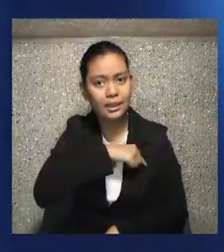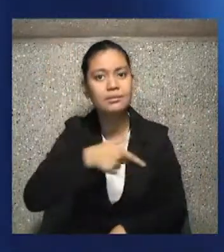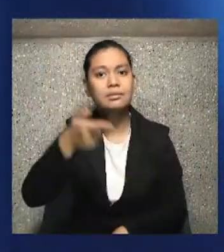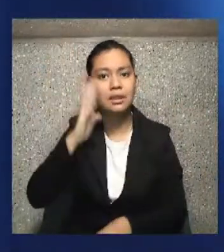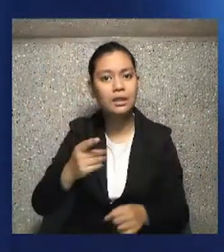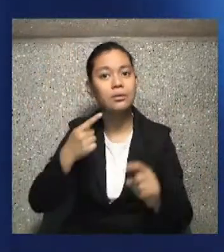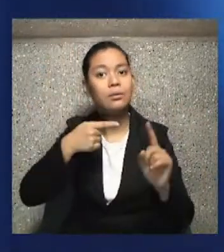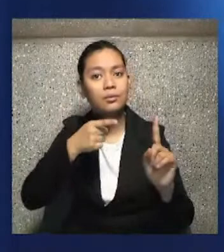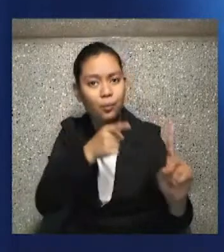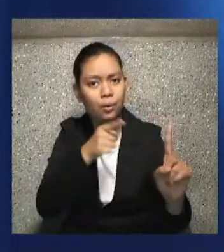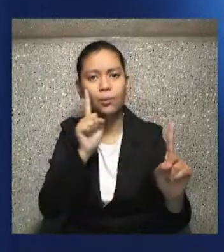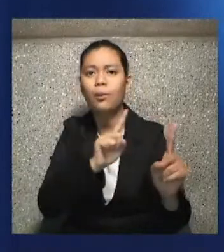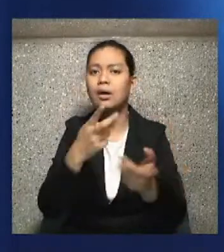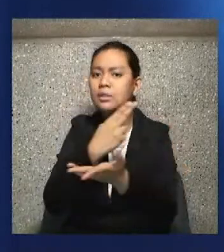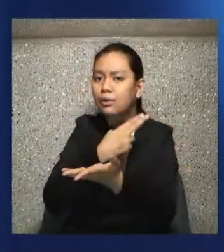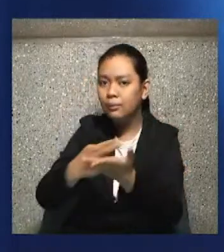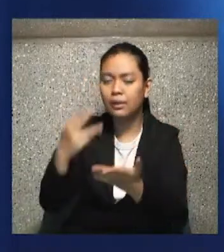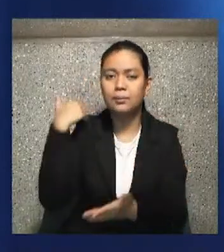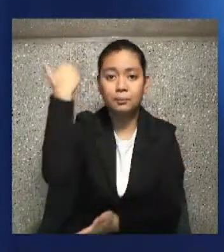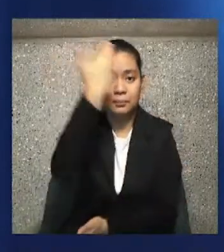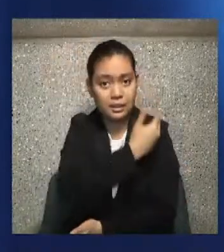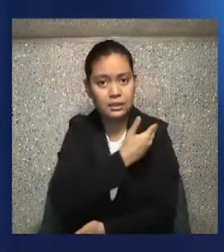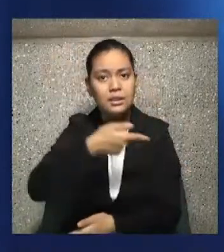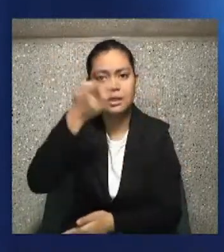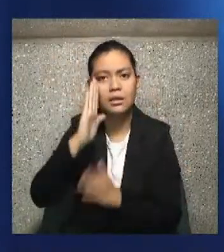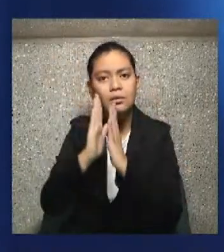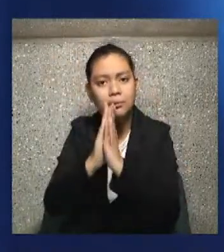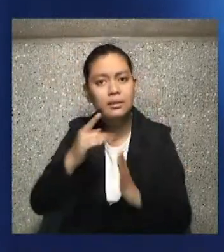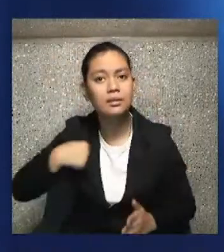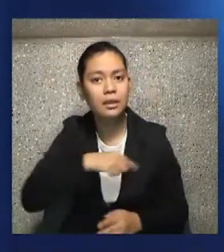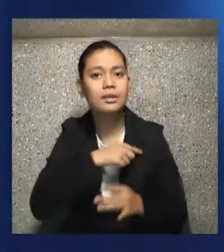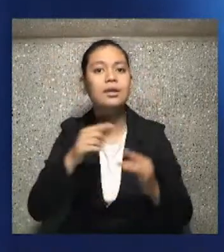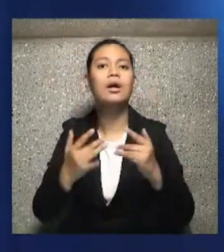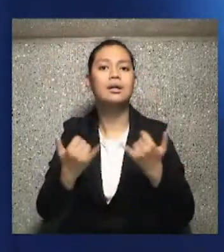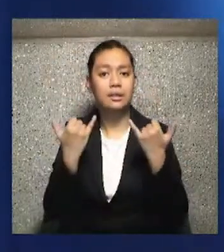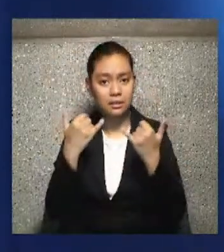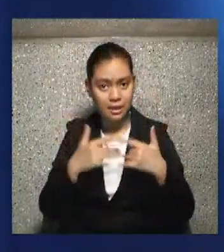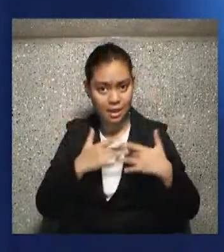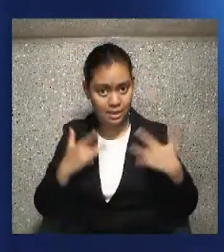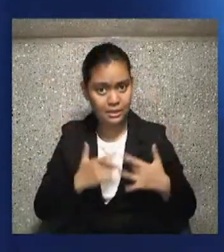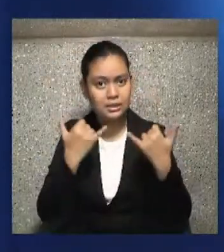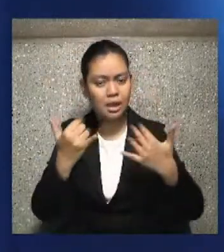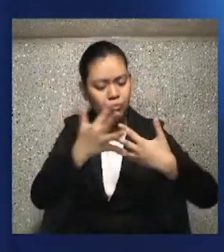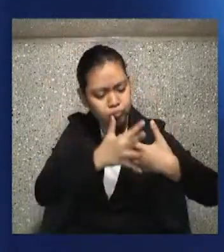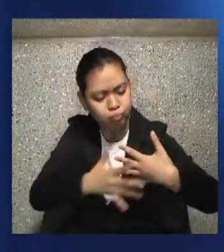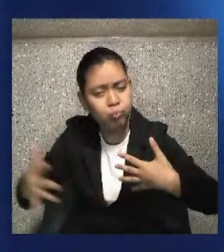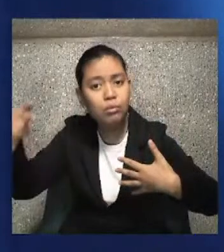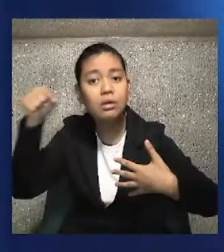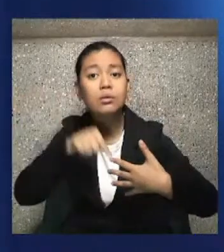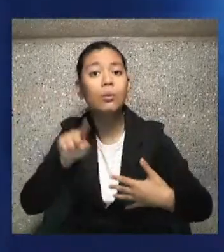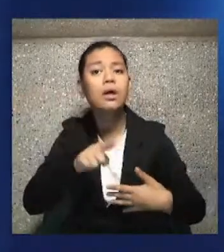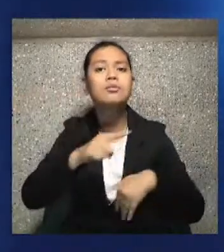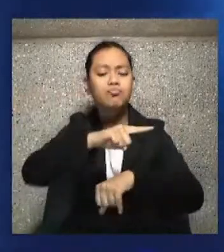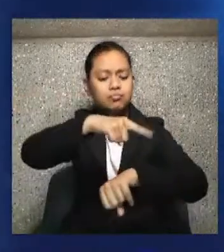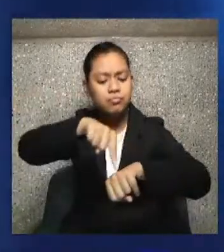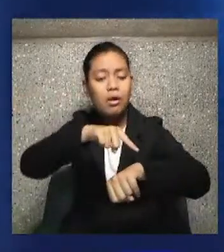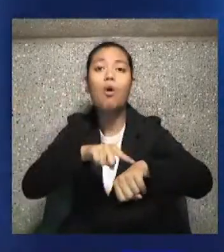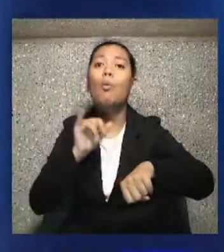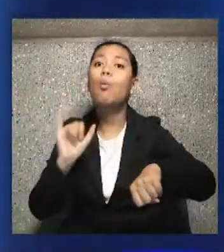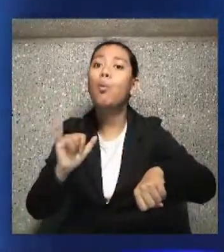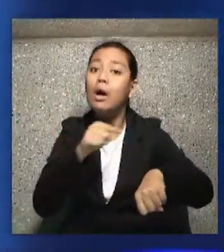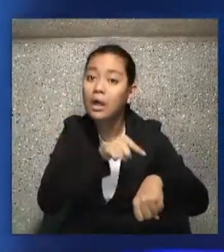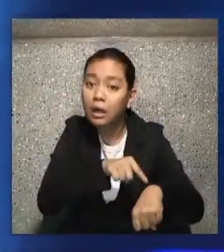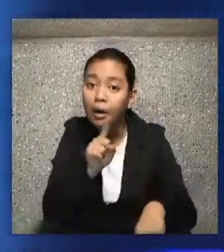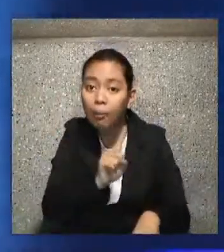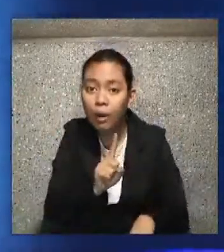Holy Mary, Mother of God, pray for us now and at the hour of our death. Those two times.